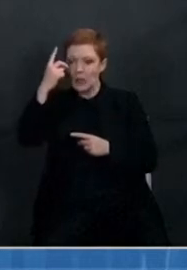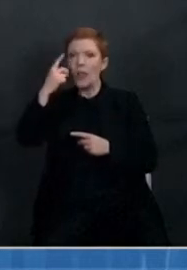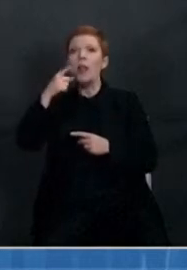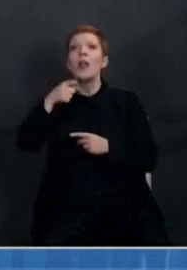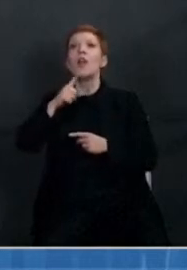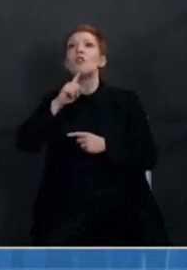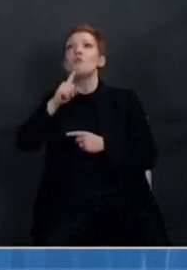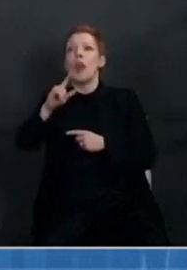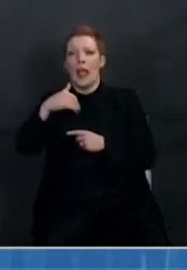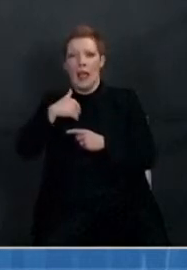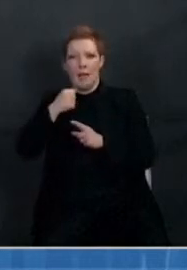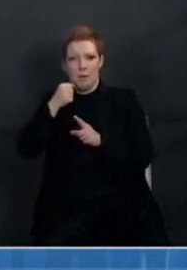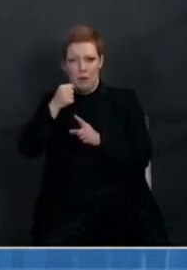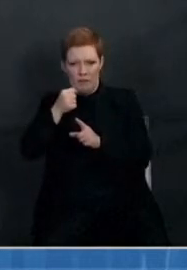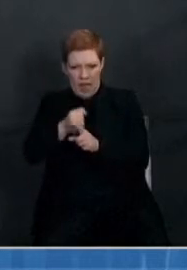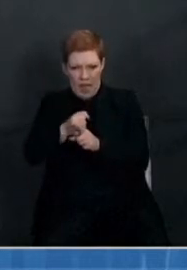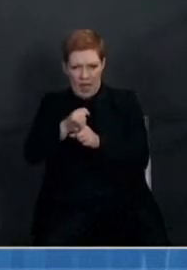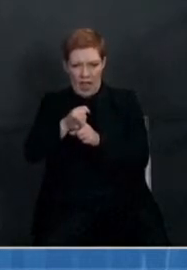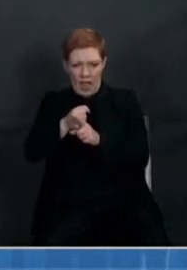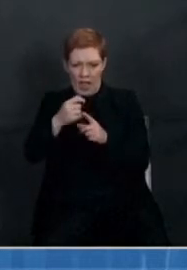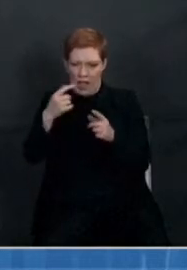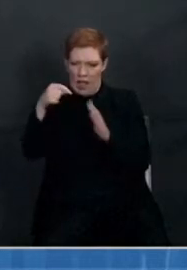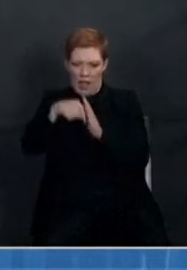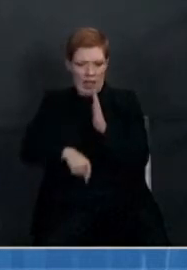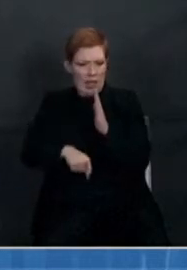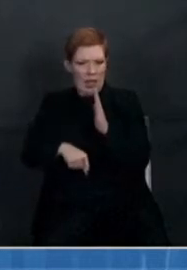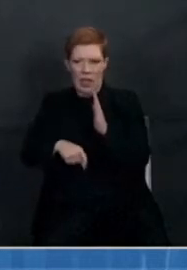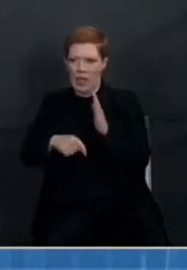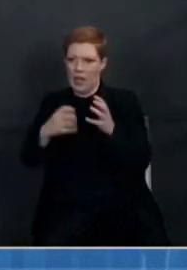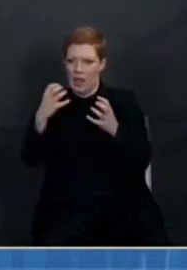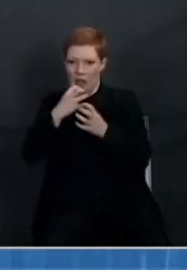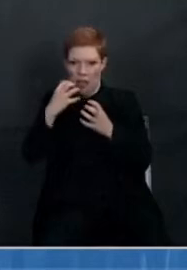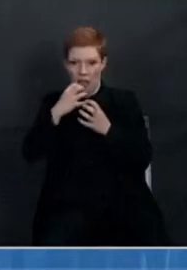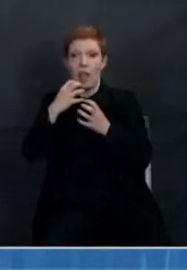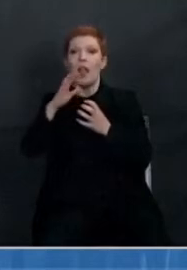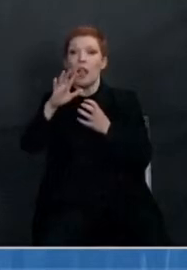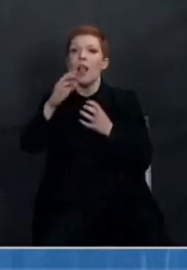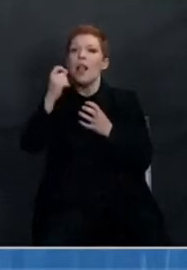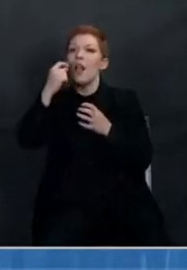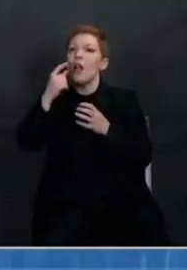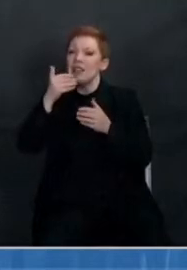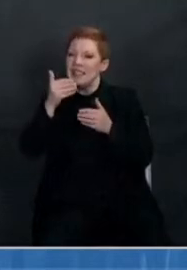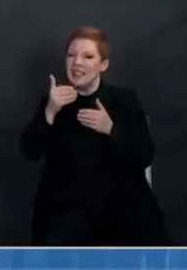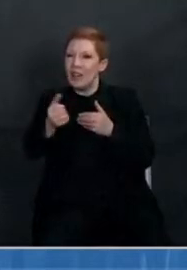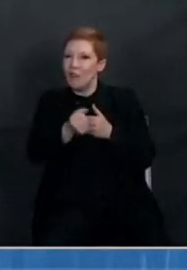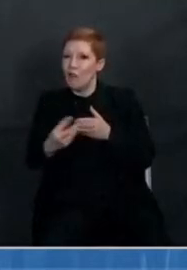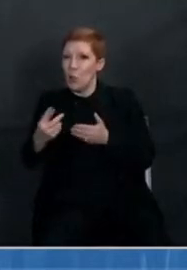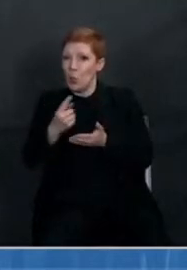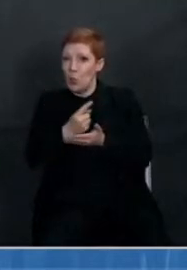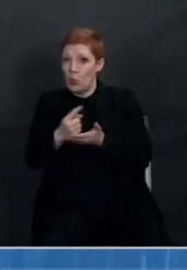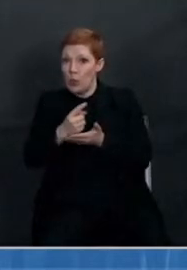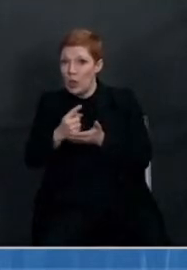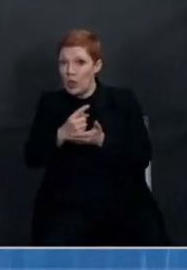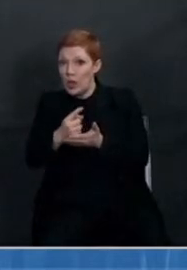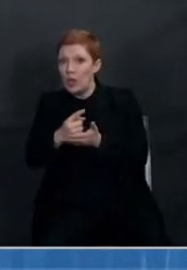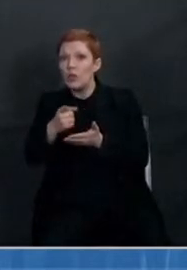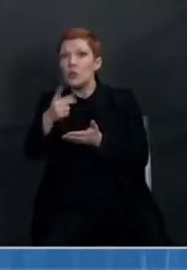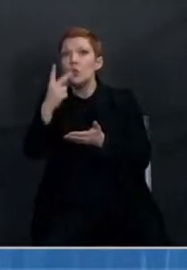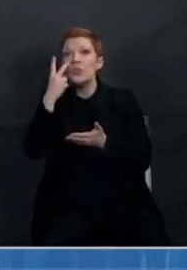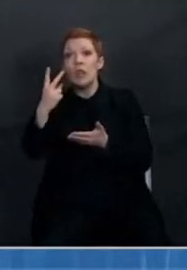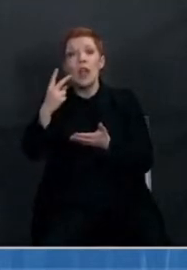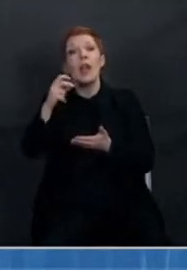So as we get into the next weeks and months and more vaccines come out, there may be different,